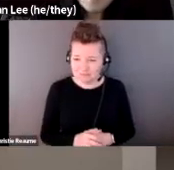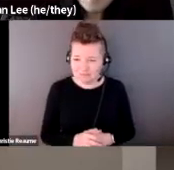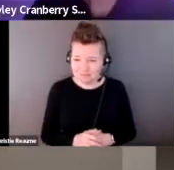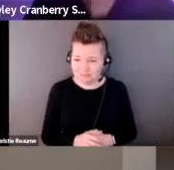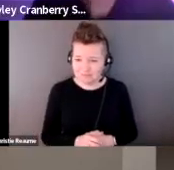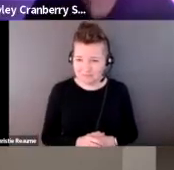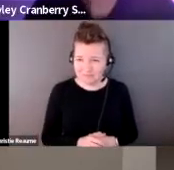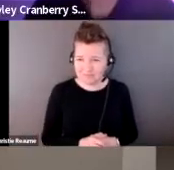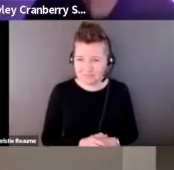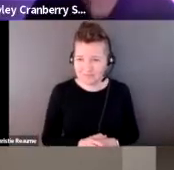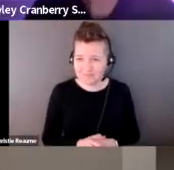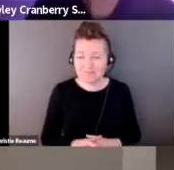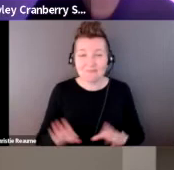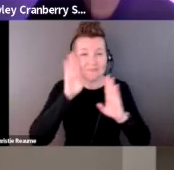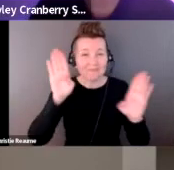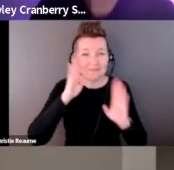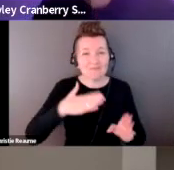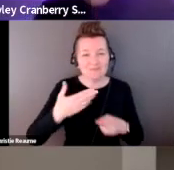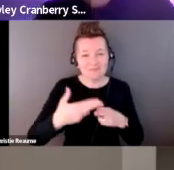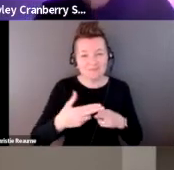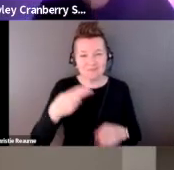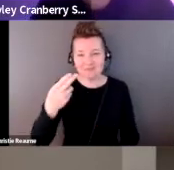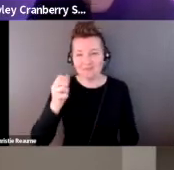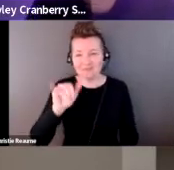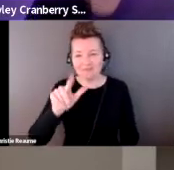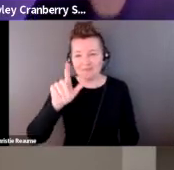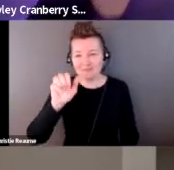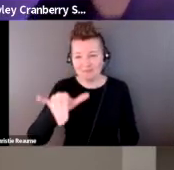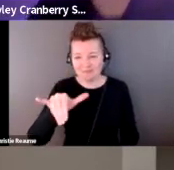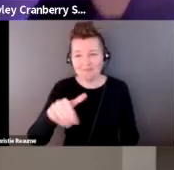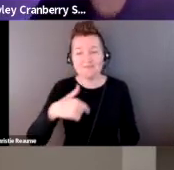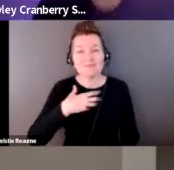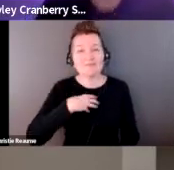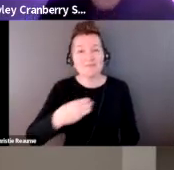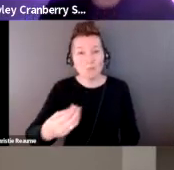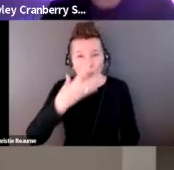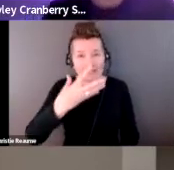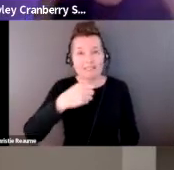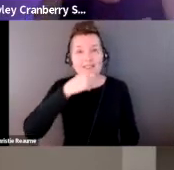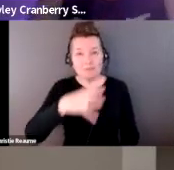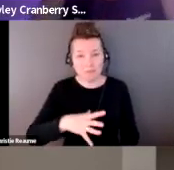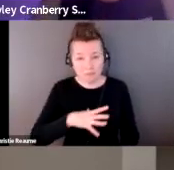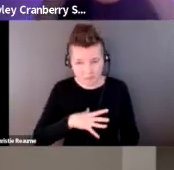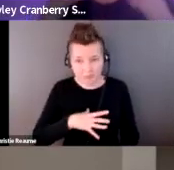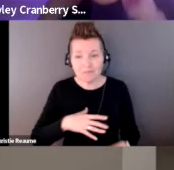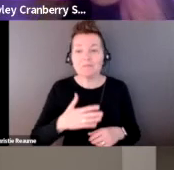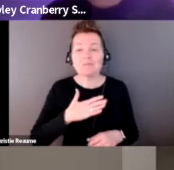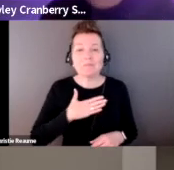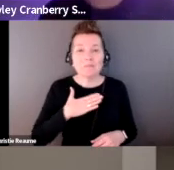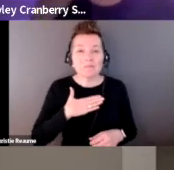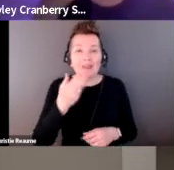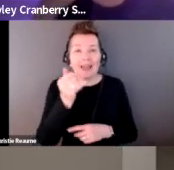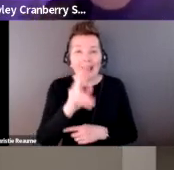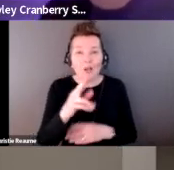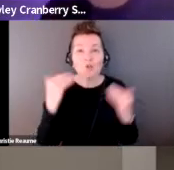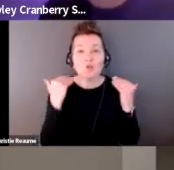Hi, my name is Haley. I am a white woman and I have black short hair